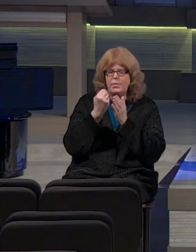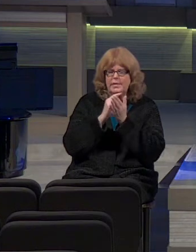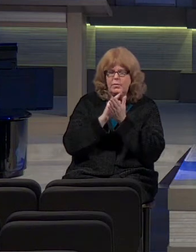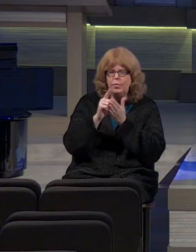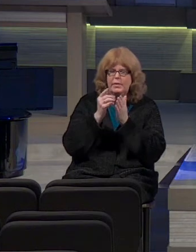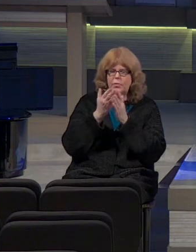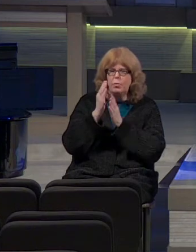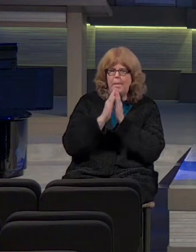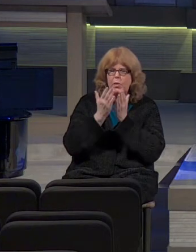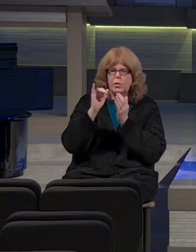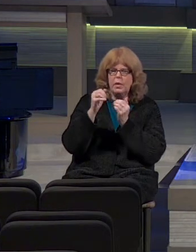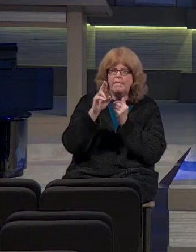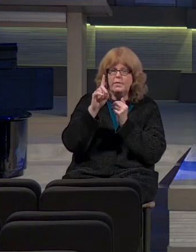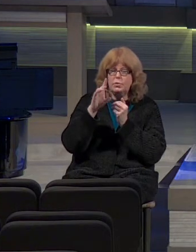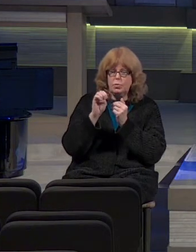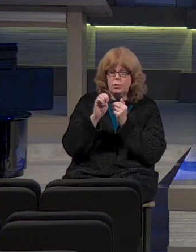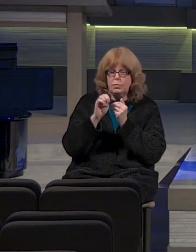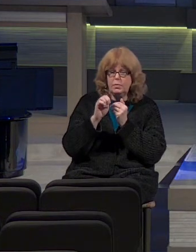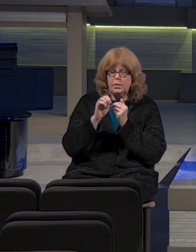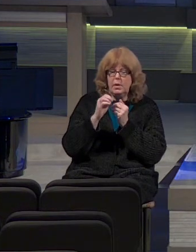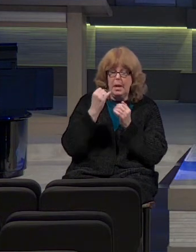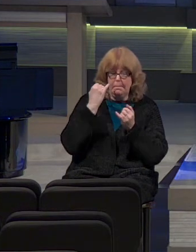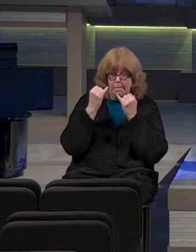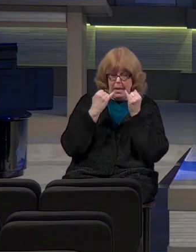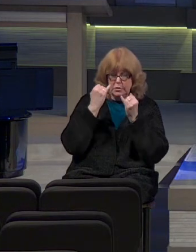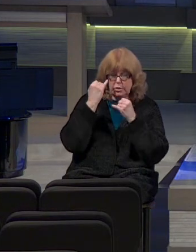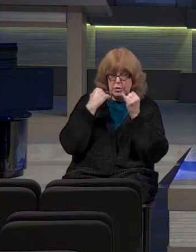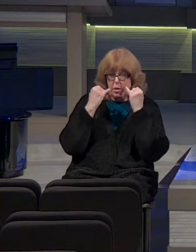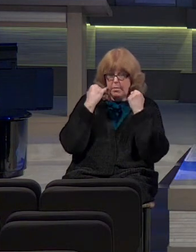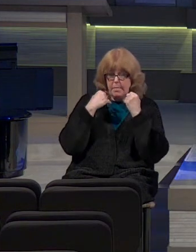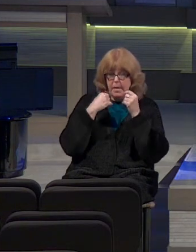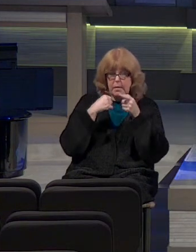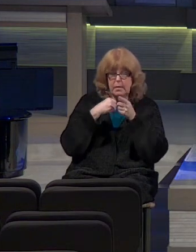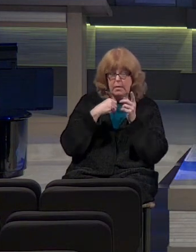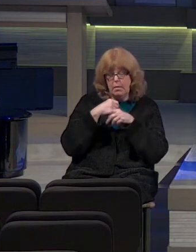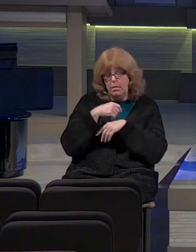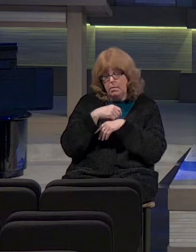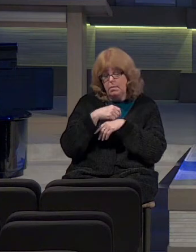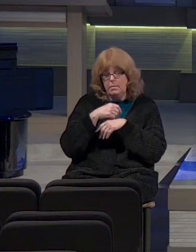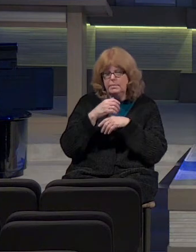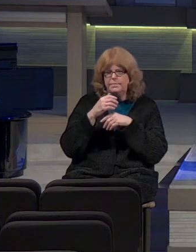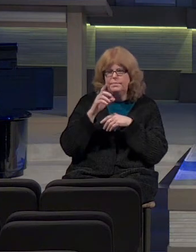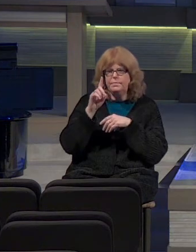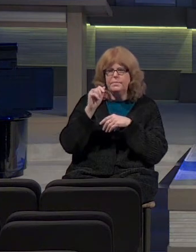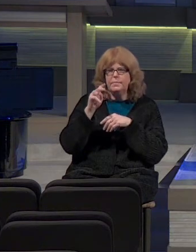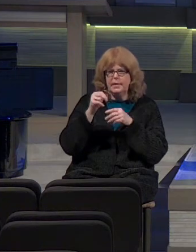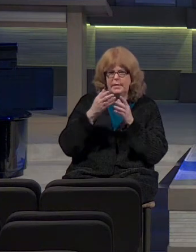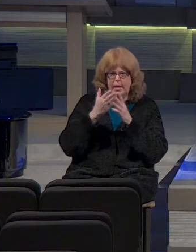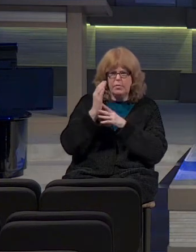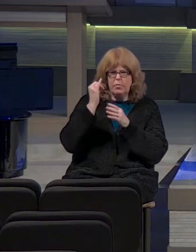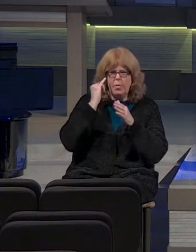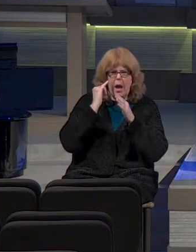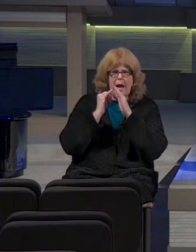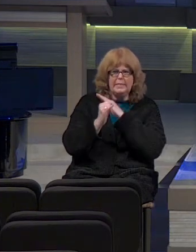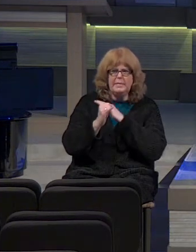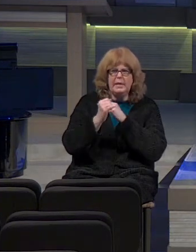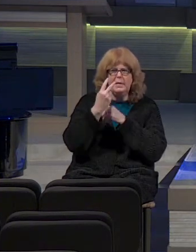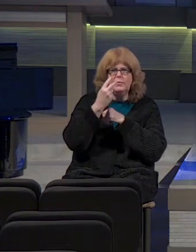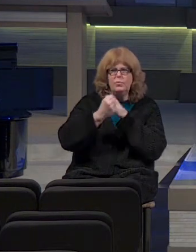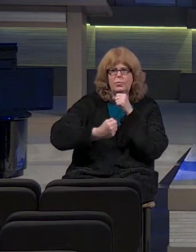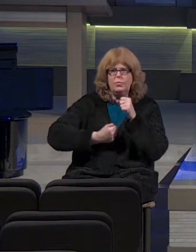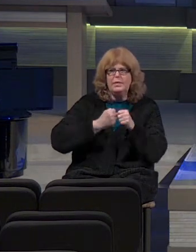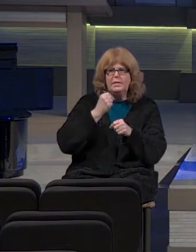verses. Could you imagine me going at that pace through Jeremiah? I know Dan went through Isaiah in a little over two